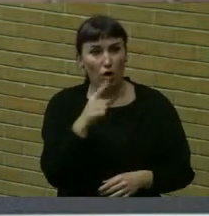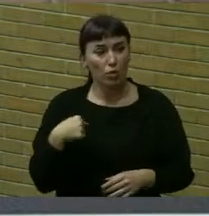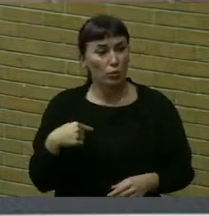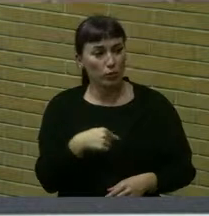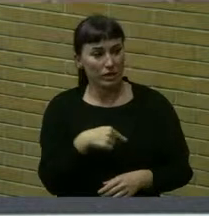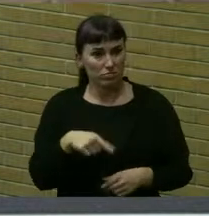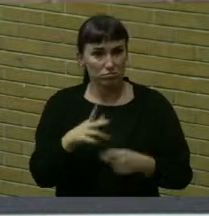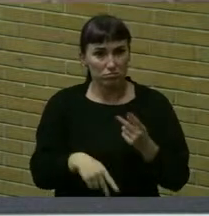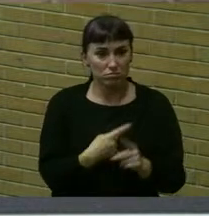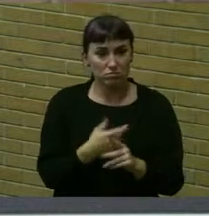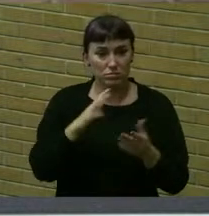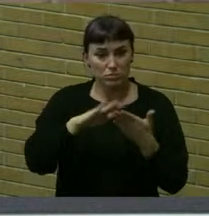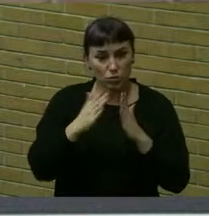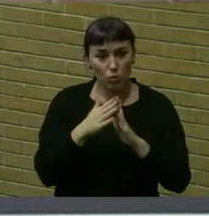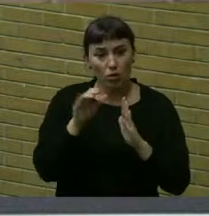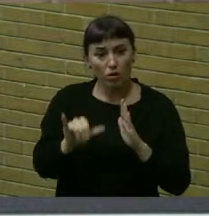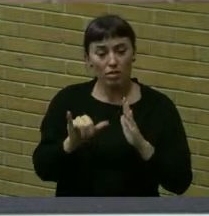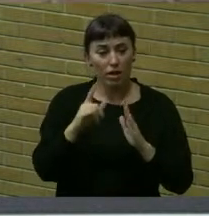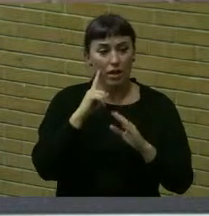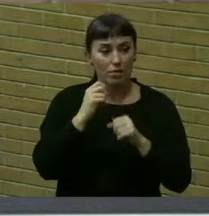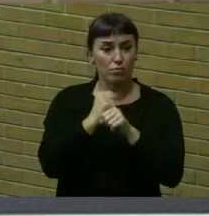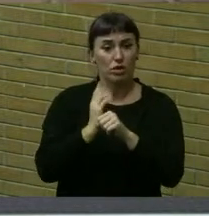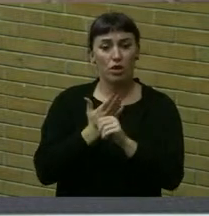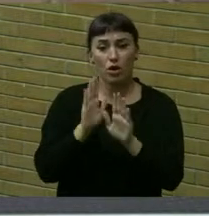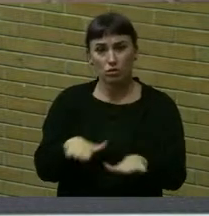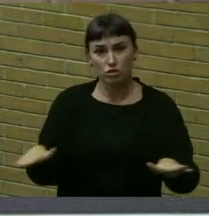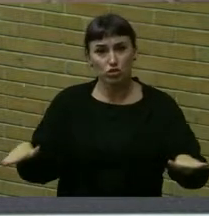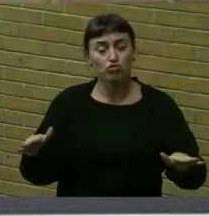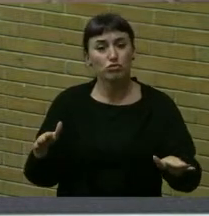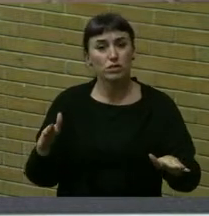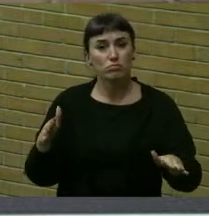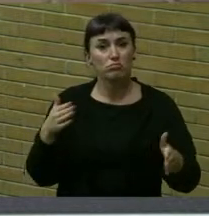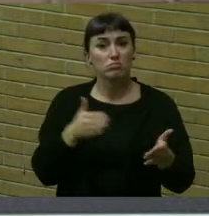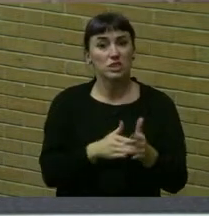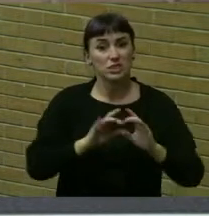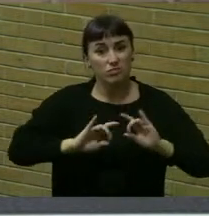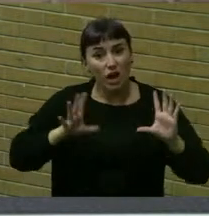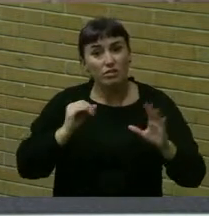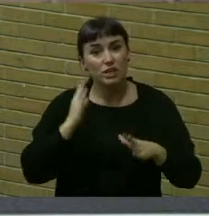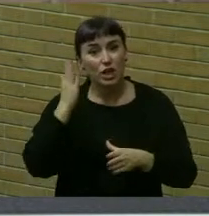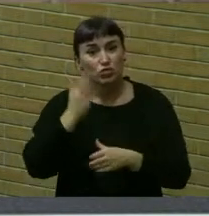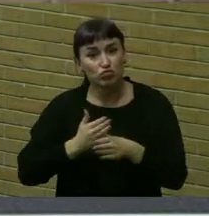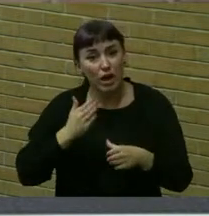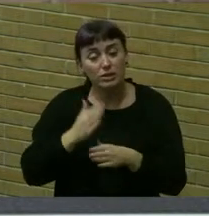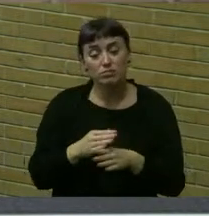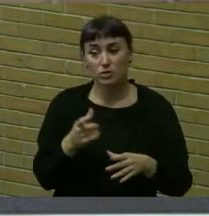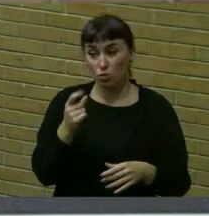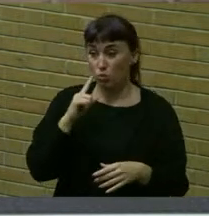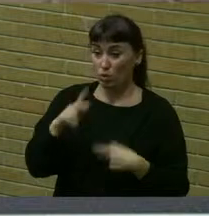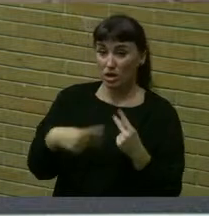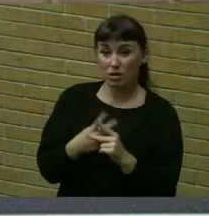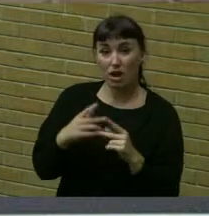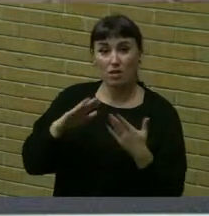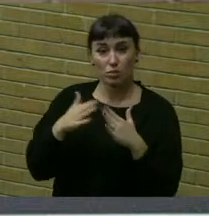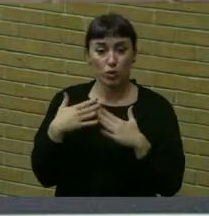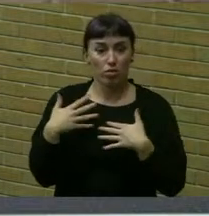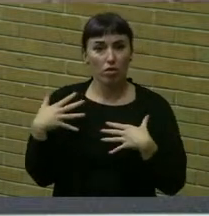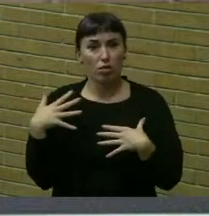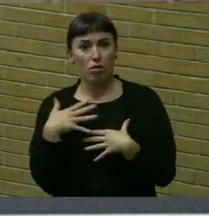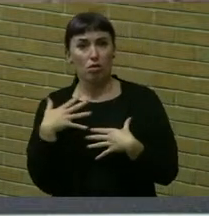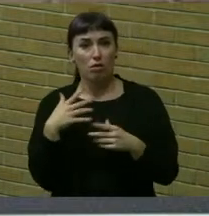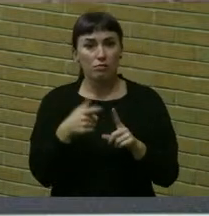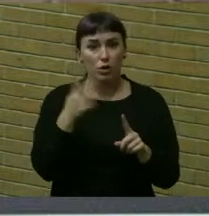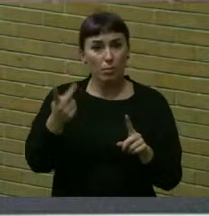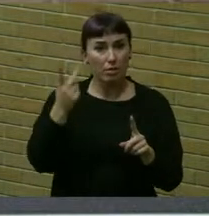community that protects our children from violence and harassment? Or are we the kind of community who cowers in fear from